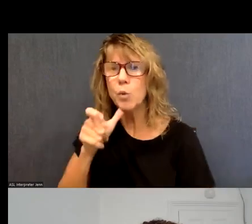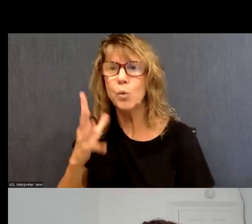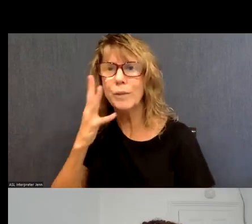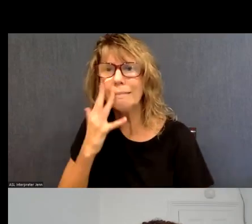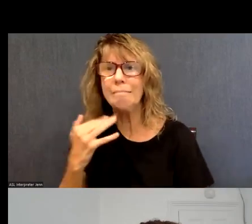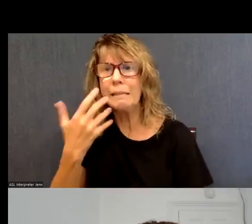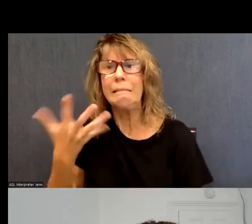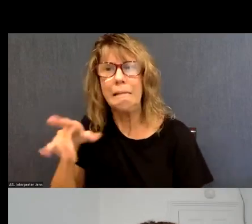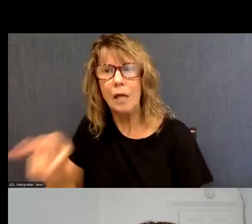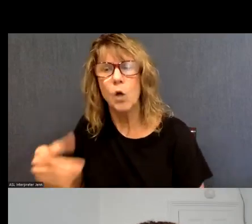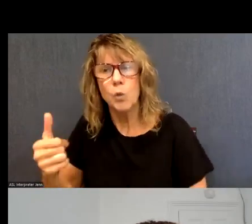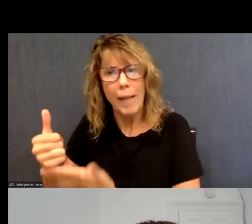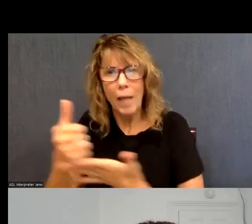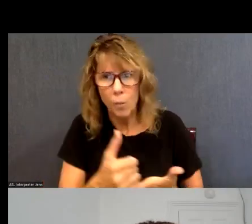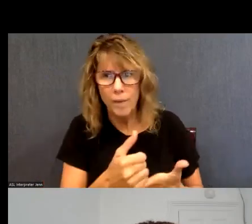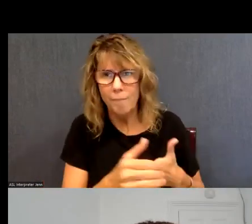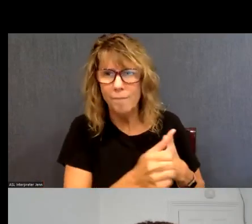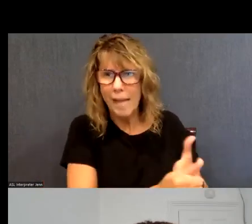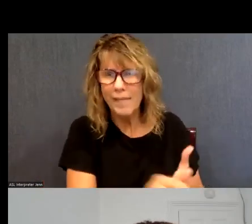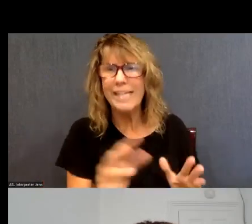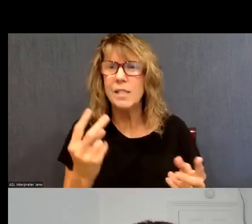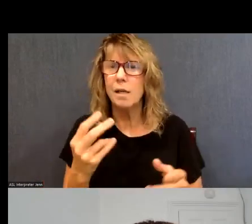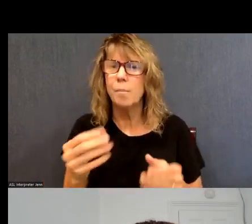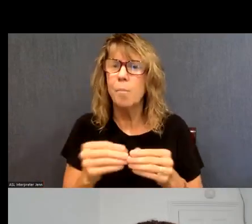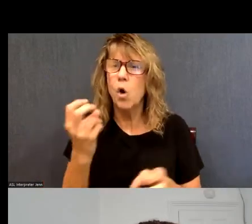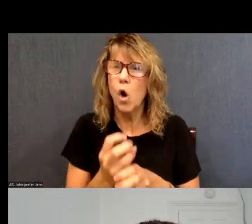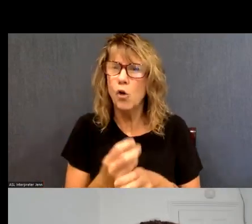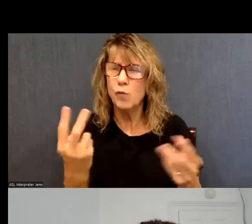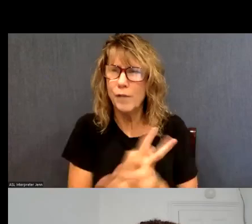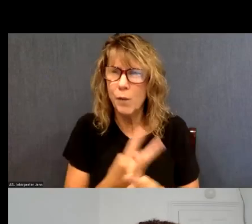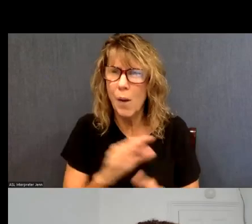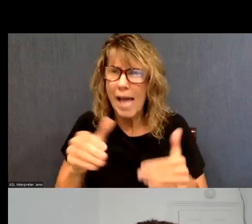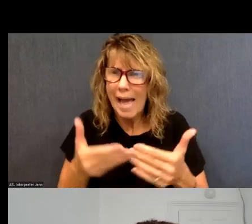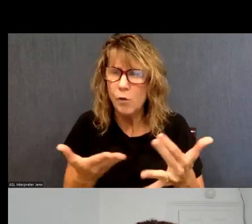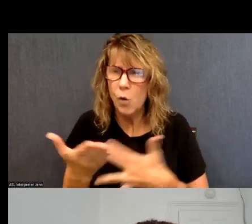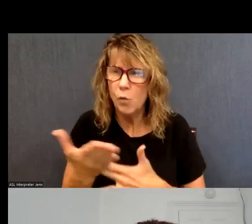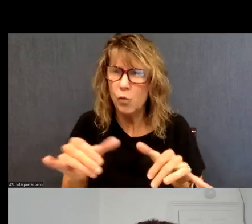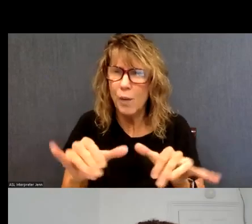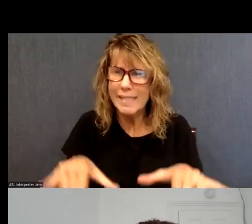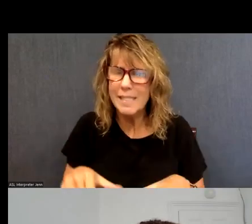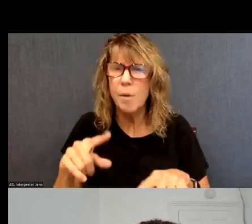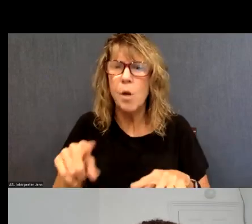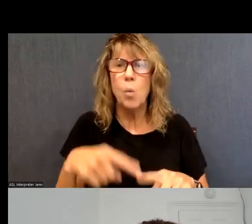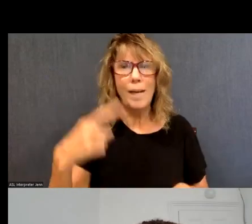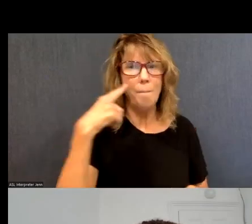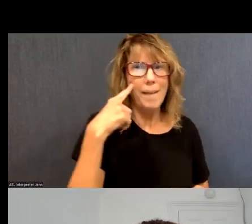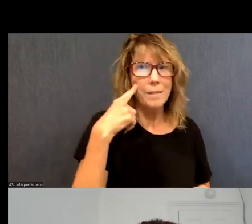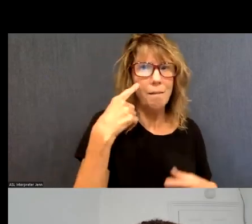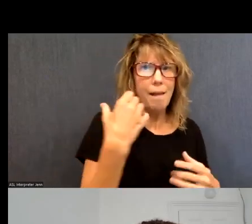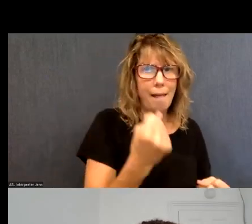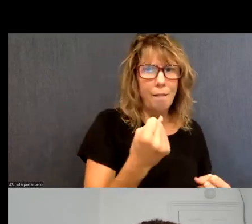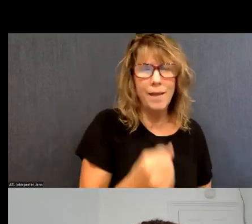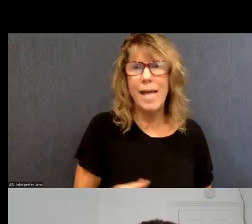navigate. Also, it's a lot harder to navigate a system where mental health and substance use are separated as separate silos than